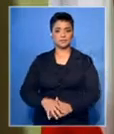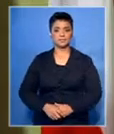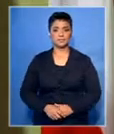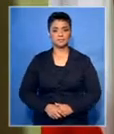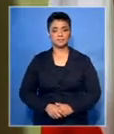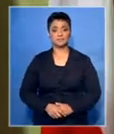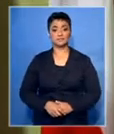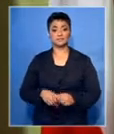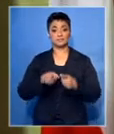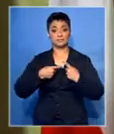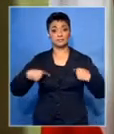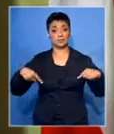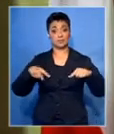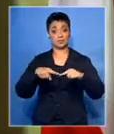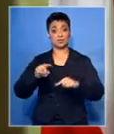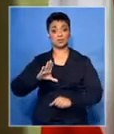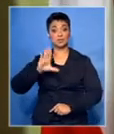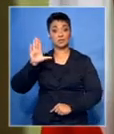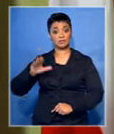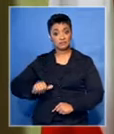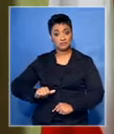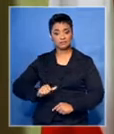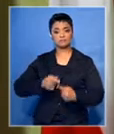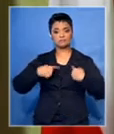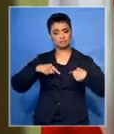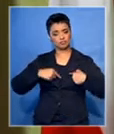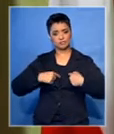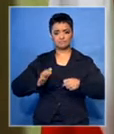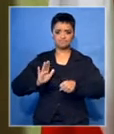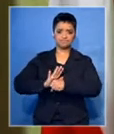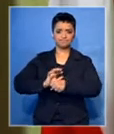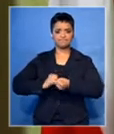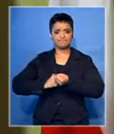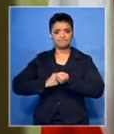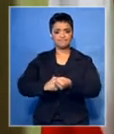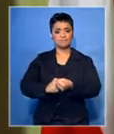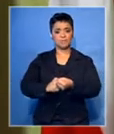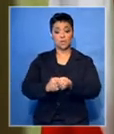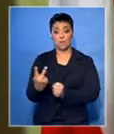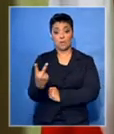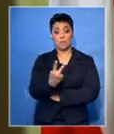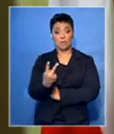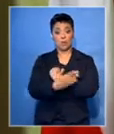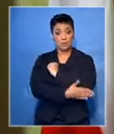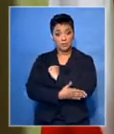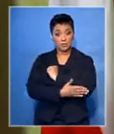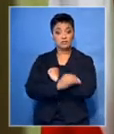At South Africa, we reiterate our call on all parties to commit